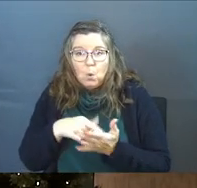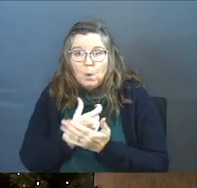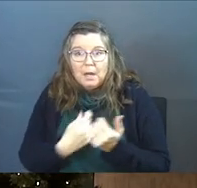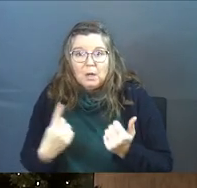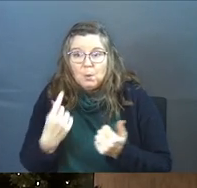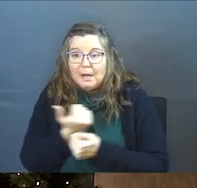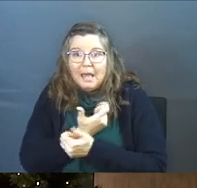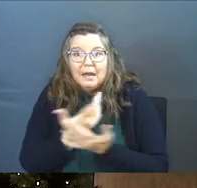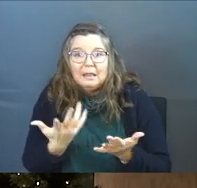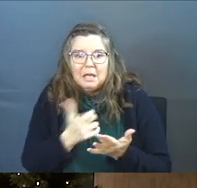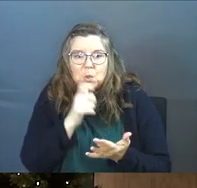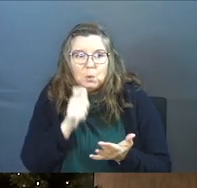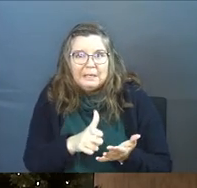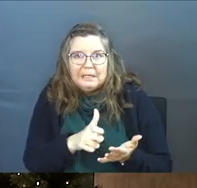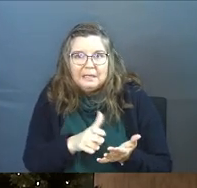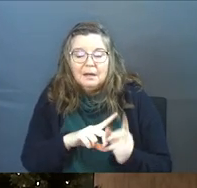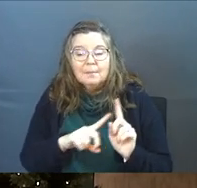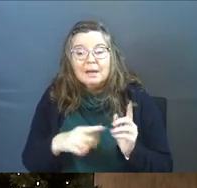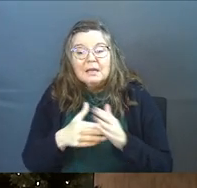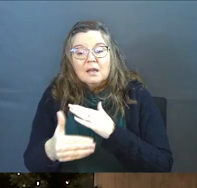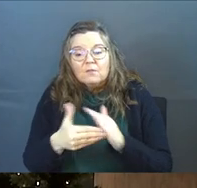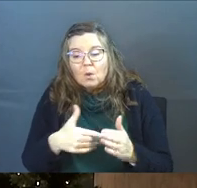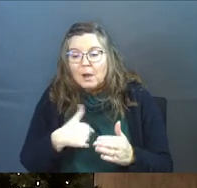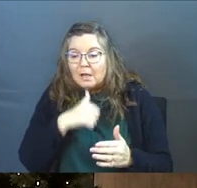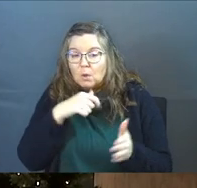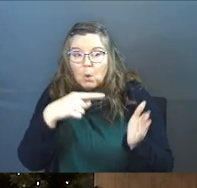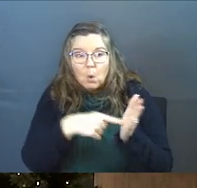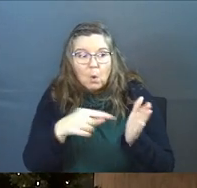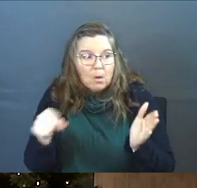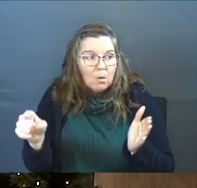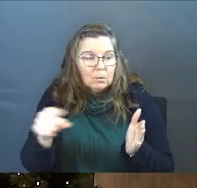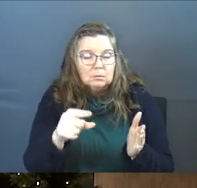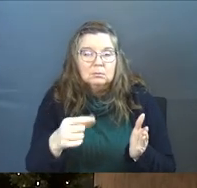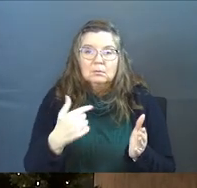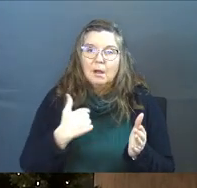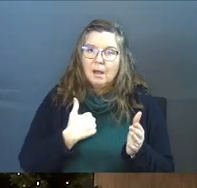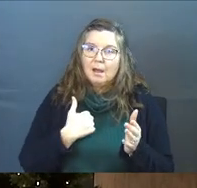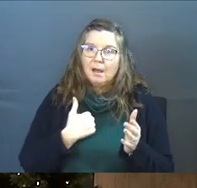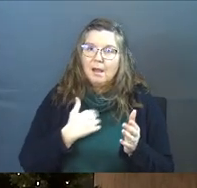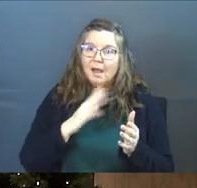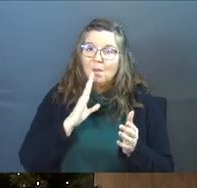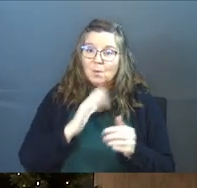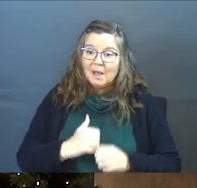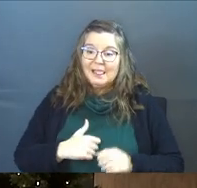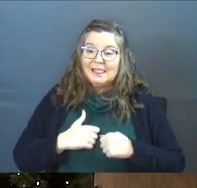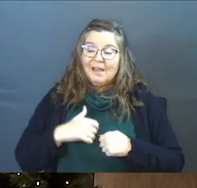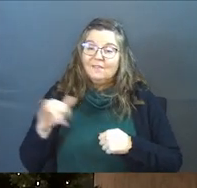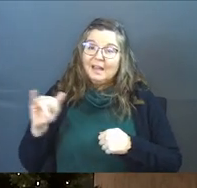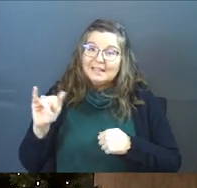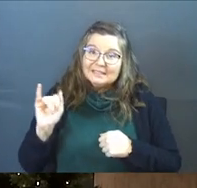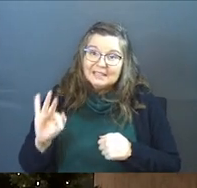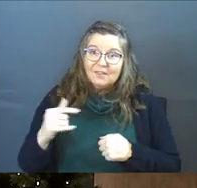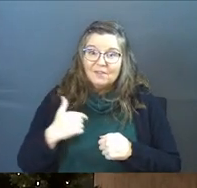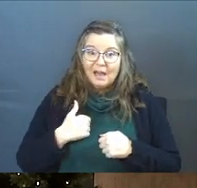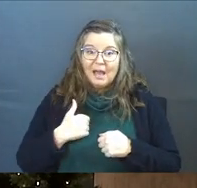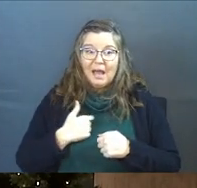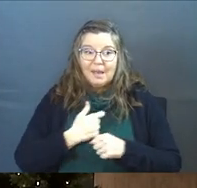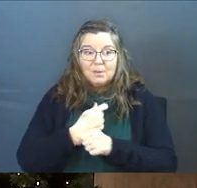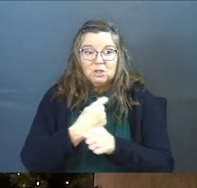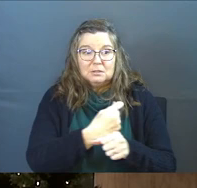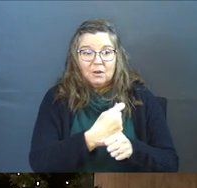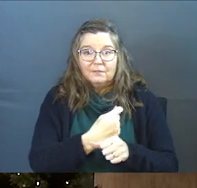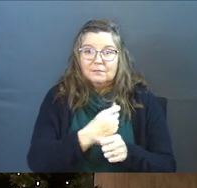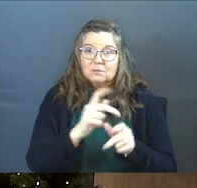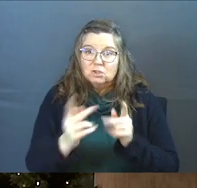anybody anything. But even though I don't owe anybody anything, I'm going to live as if I'm people's